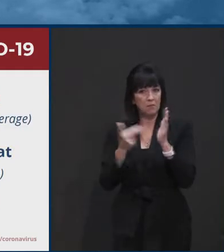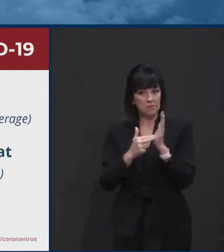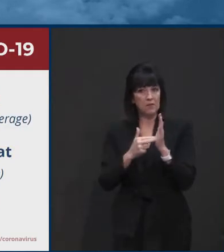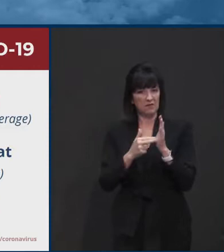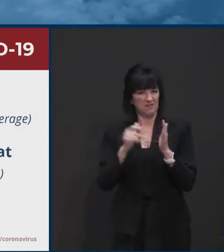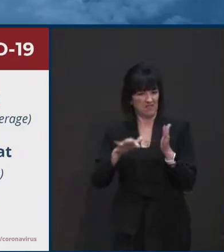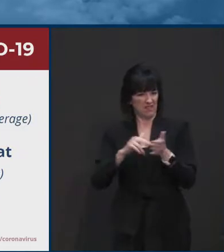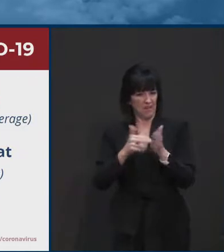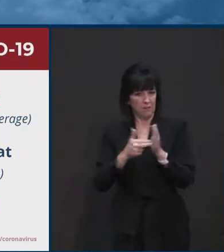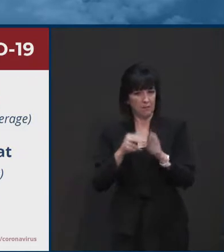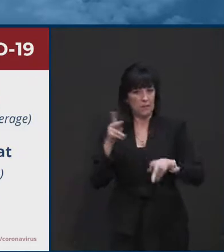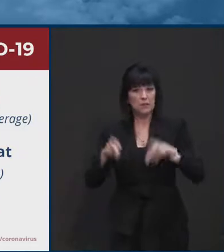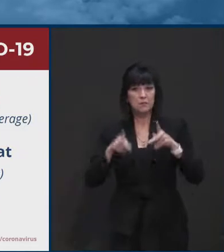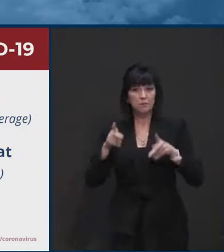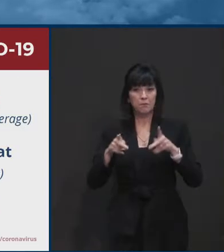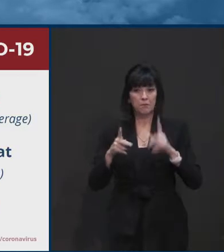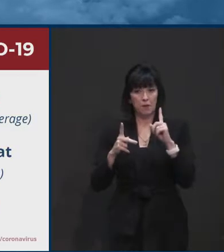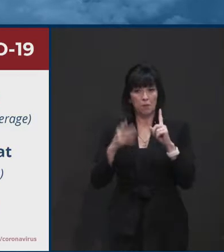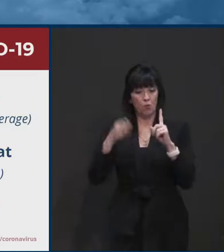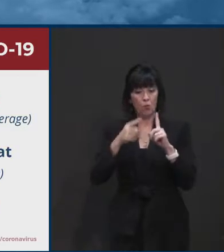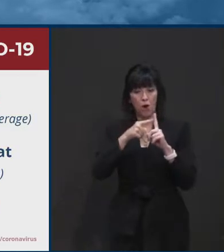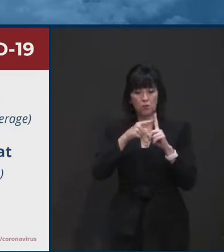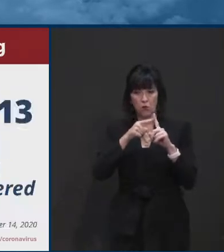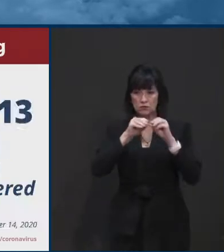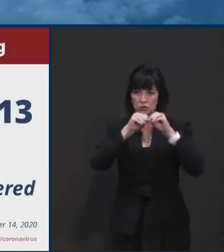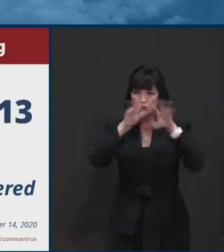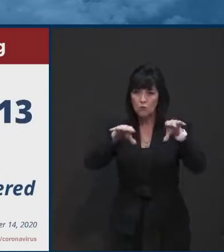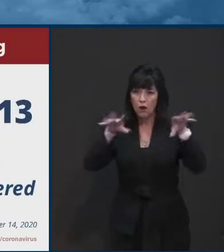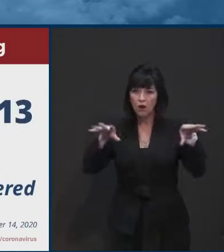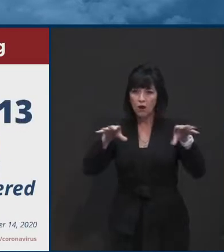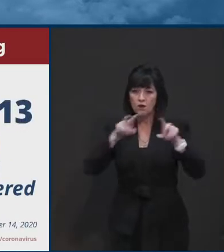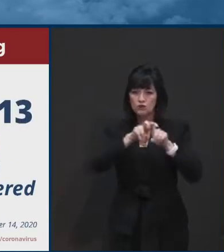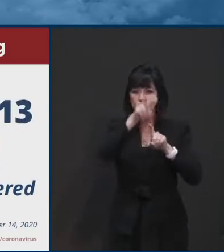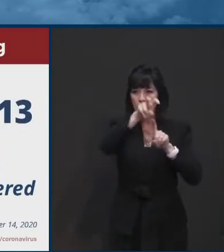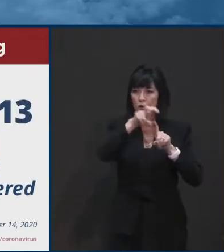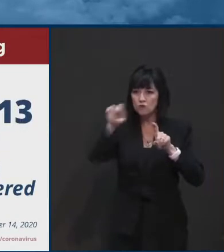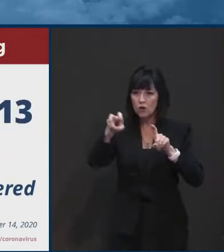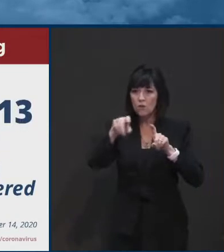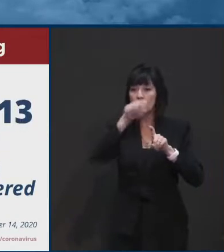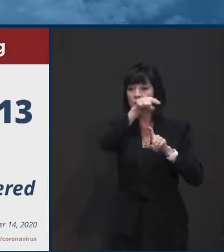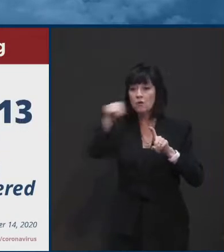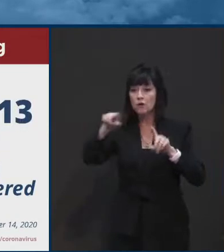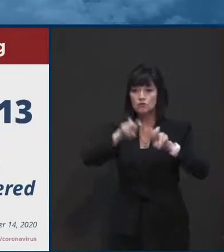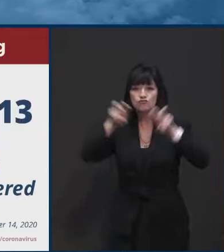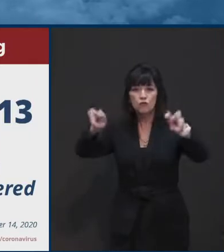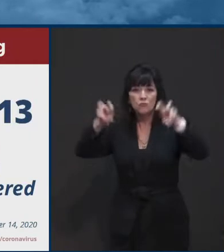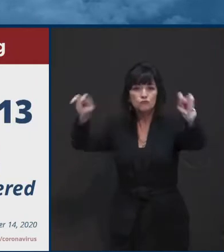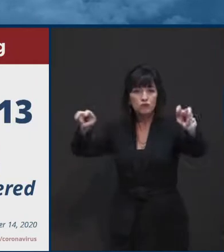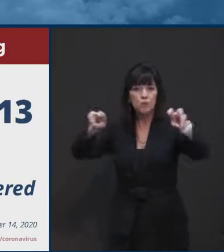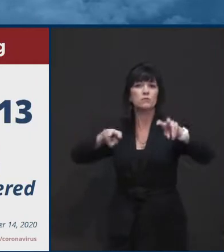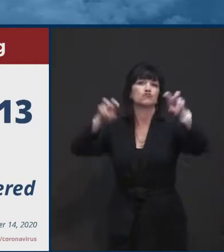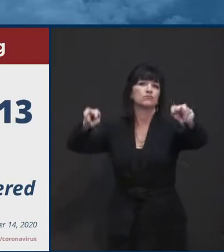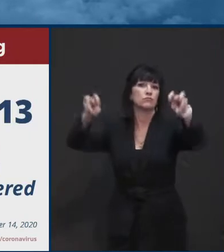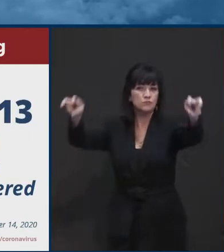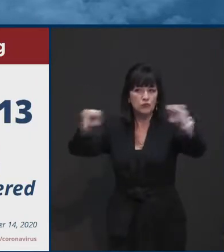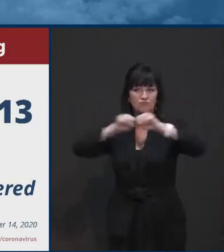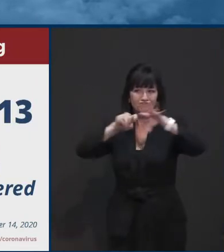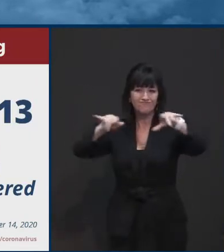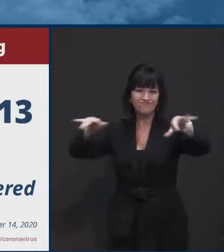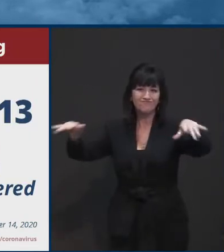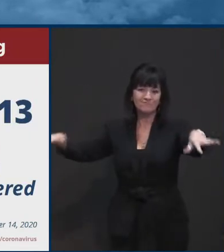in the public for transmitting the virus further. So here's what I was just mentioned a minute ago.